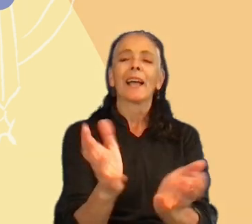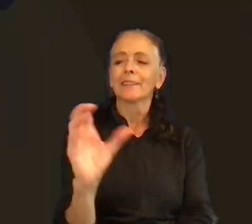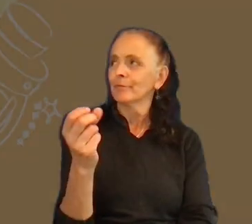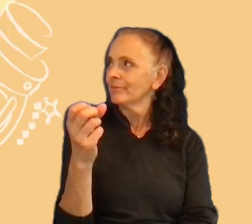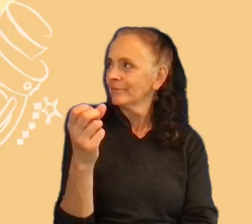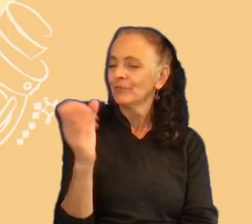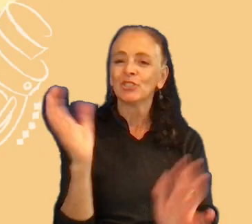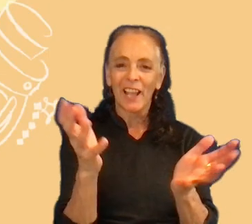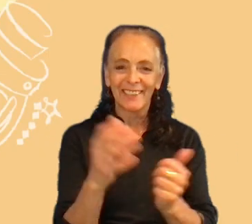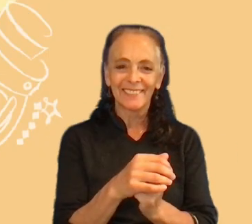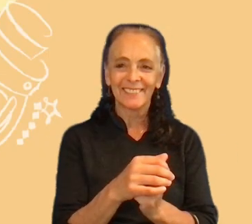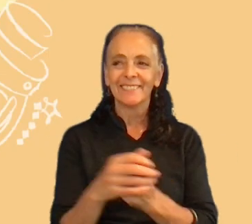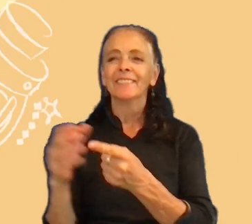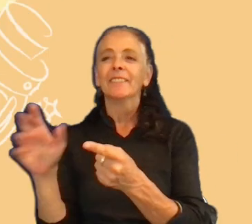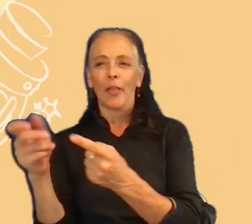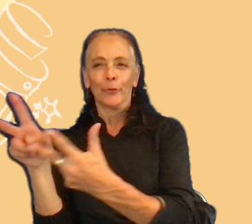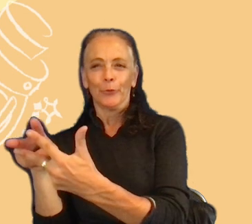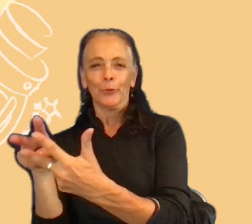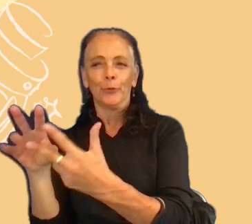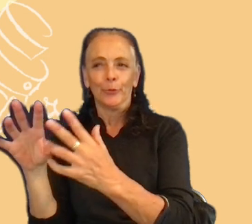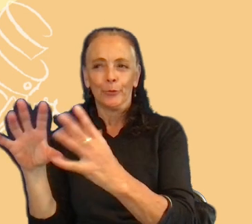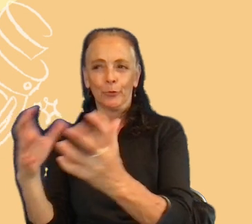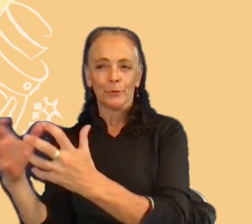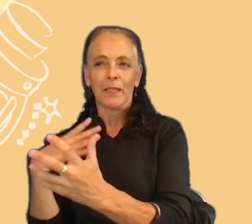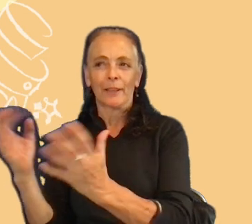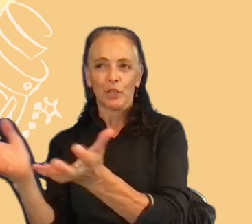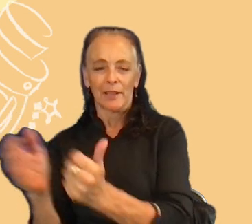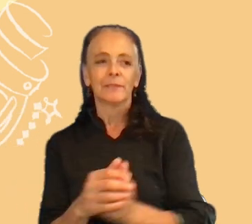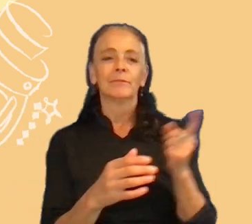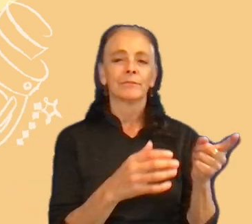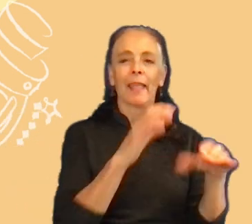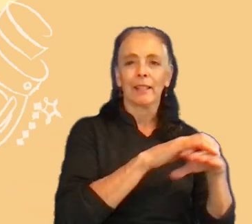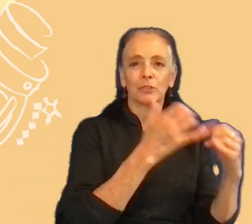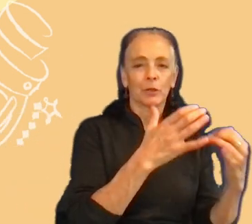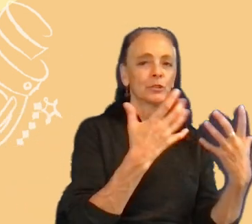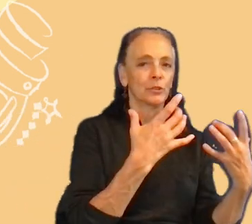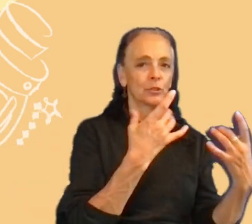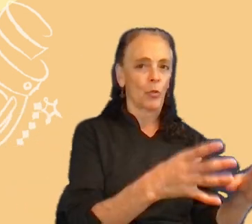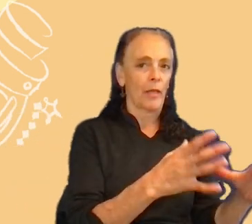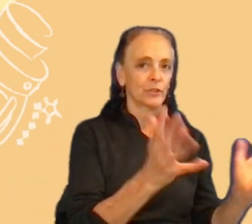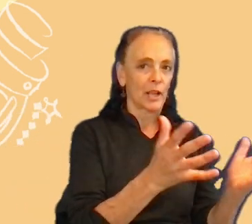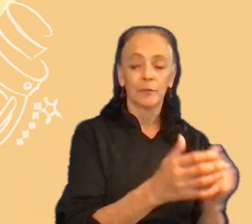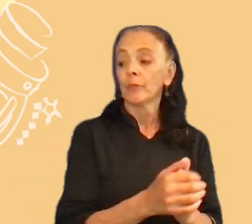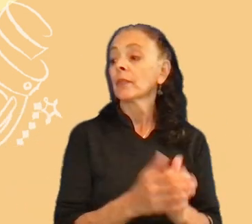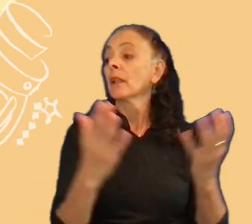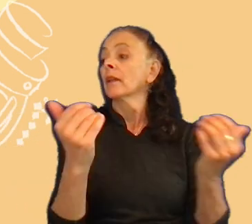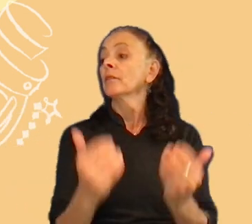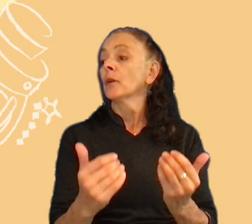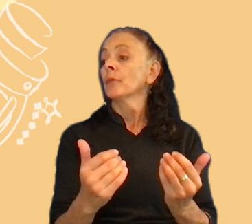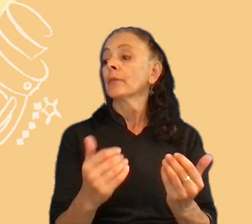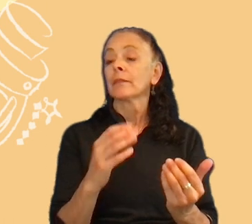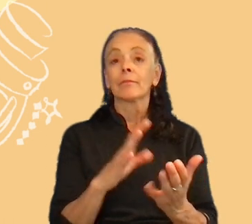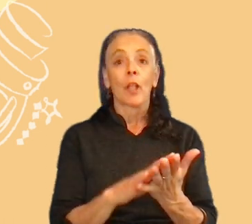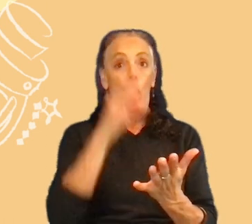then we have the lessons learned. For this document, we took notes during all the